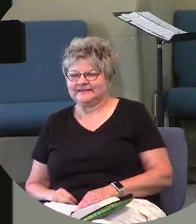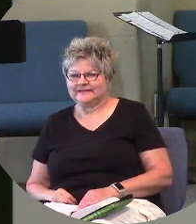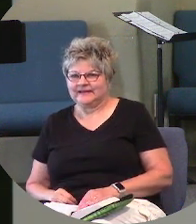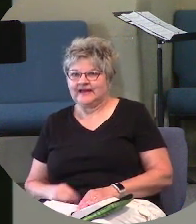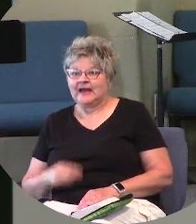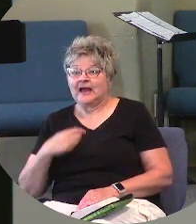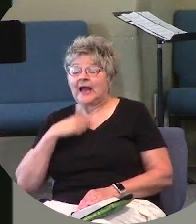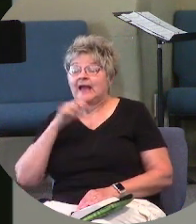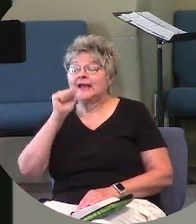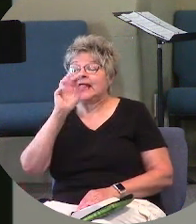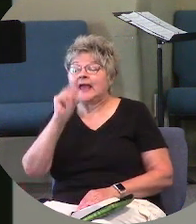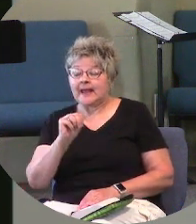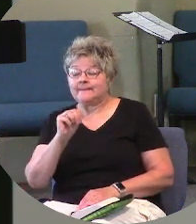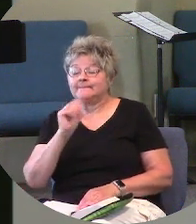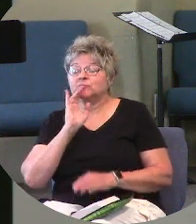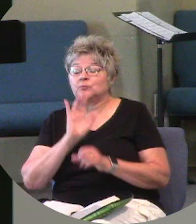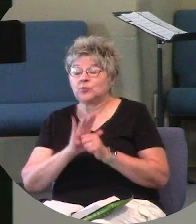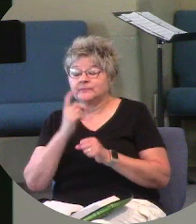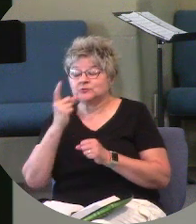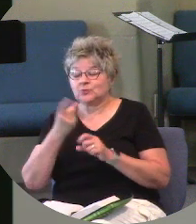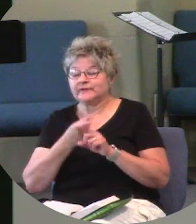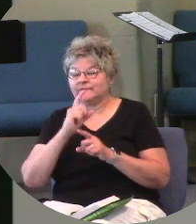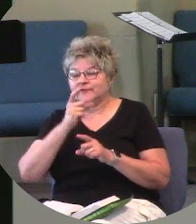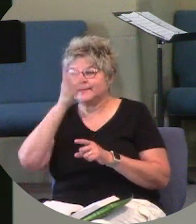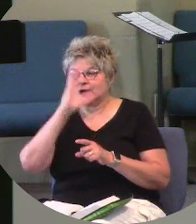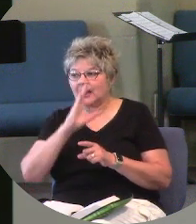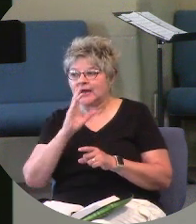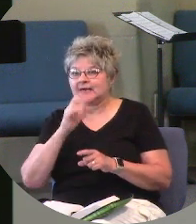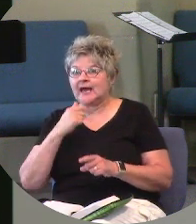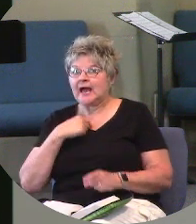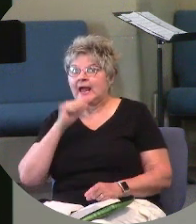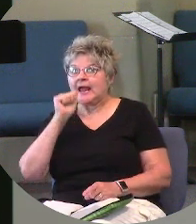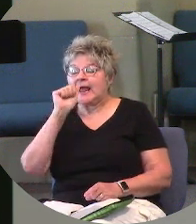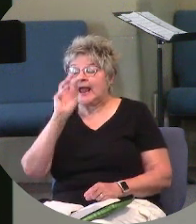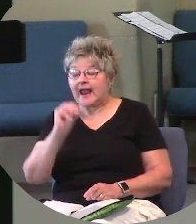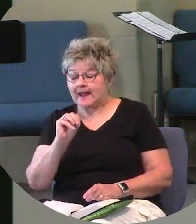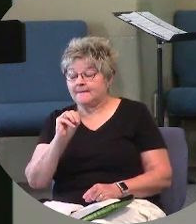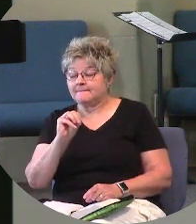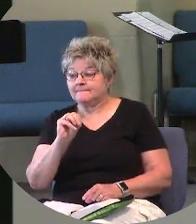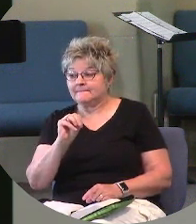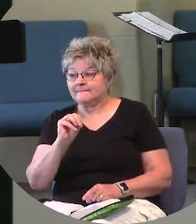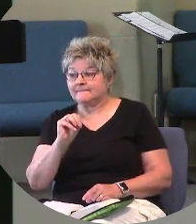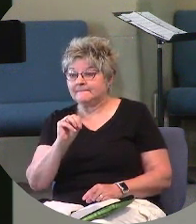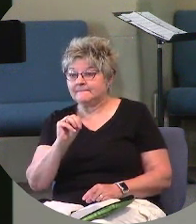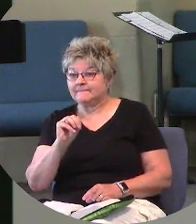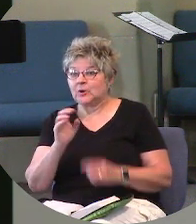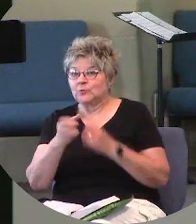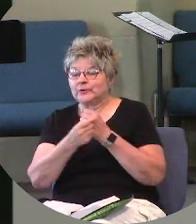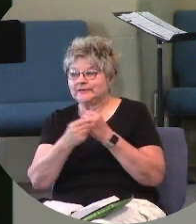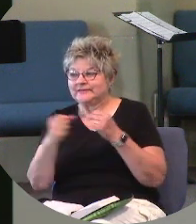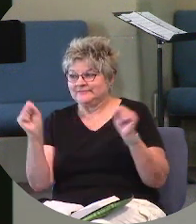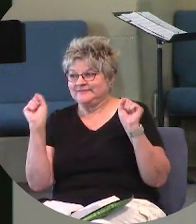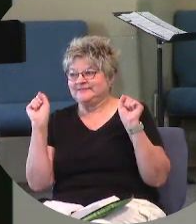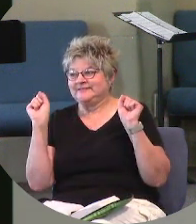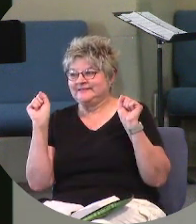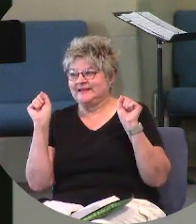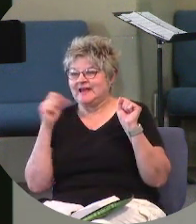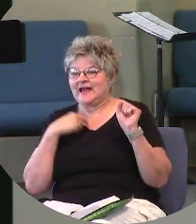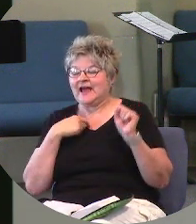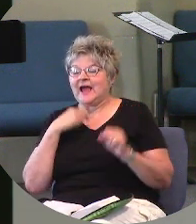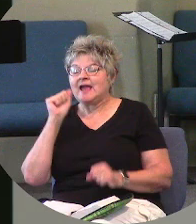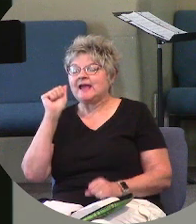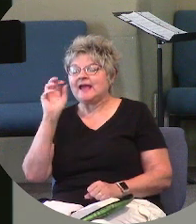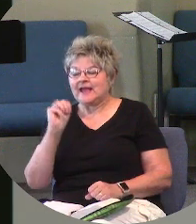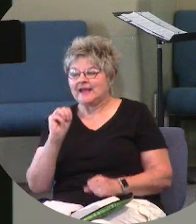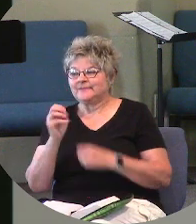I am the promised one of God. I am redemption. I am